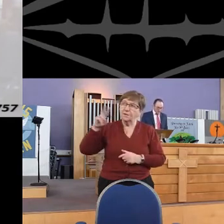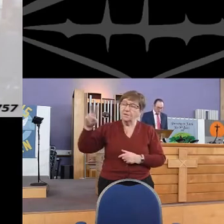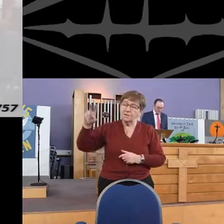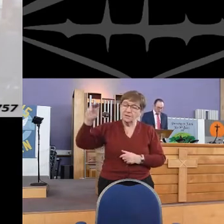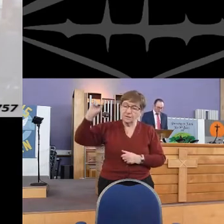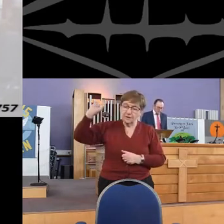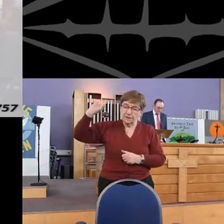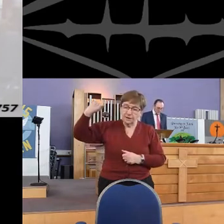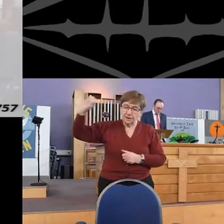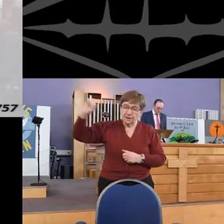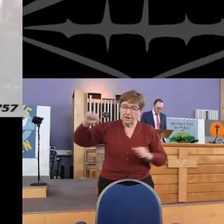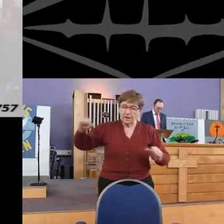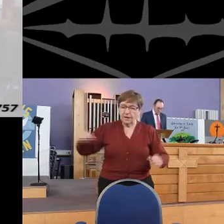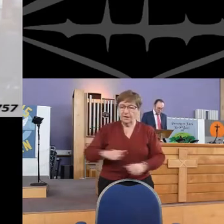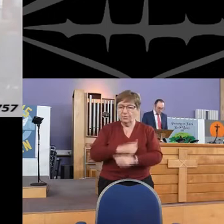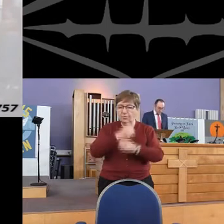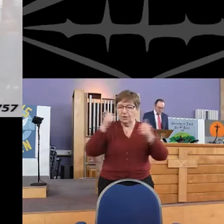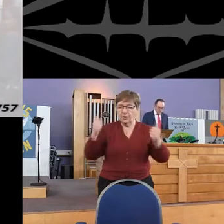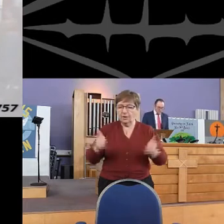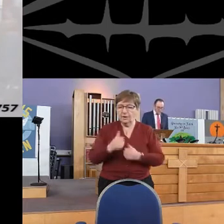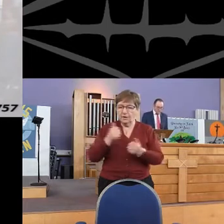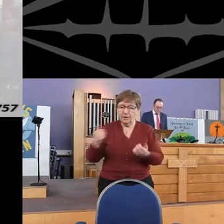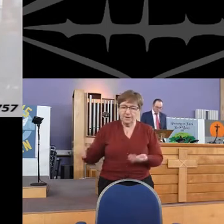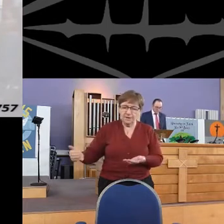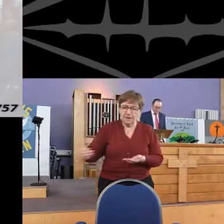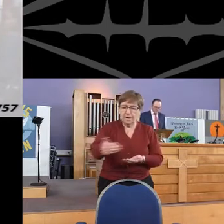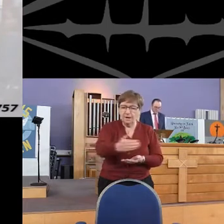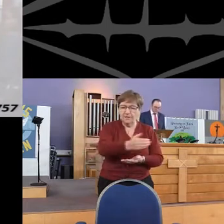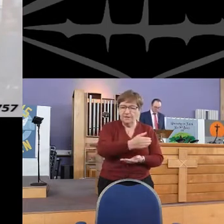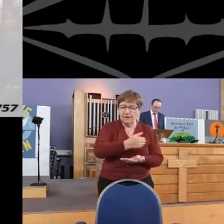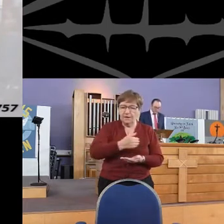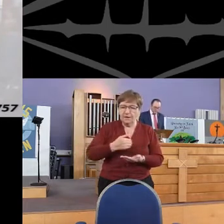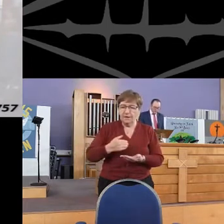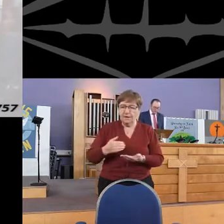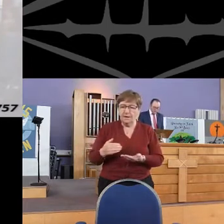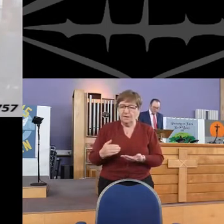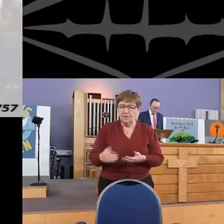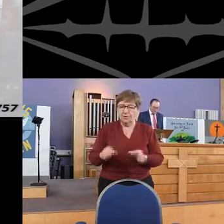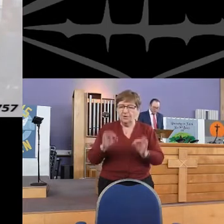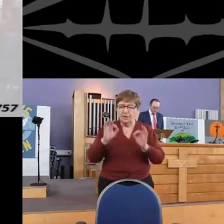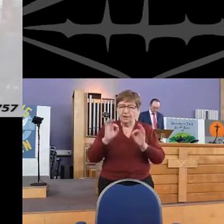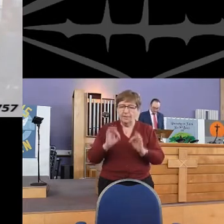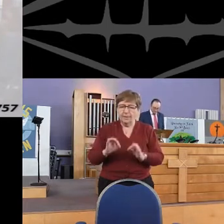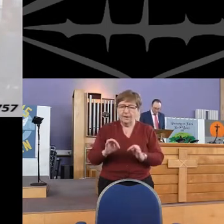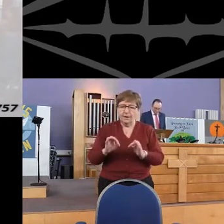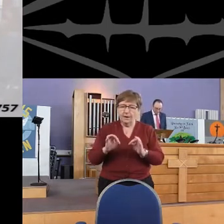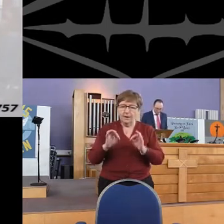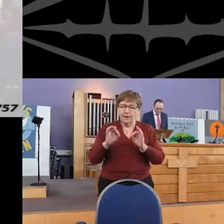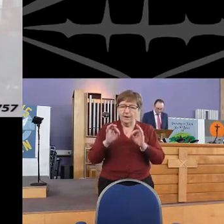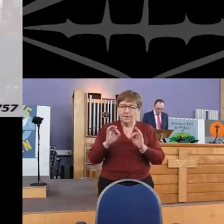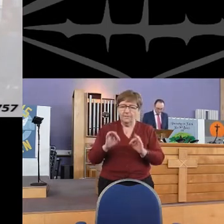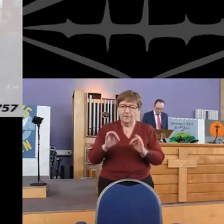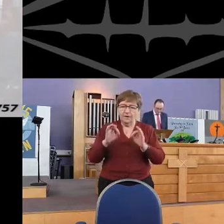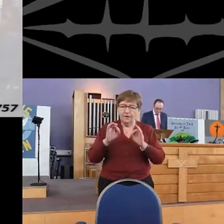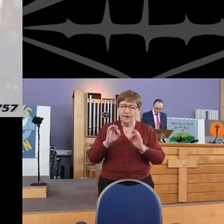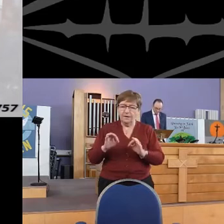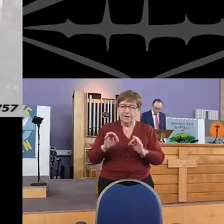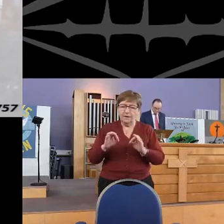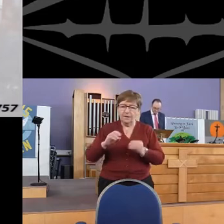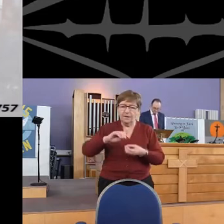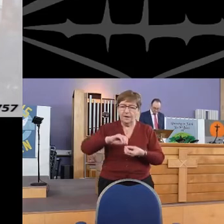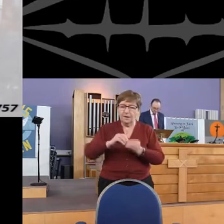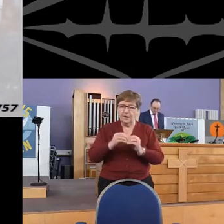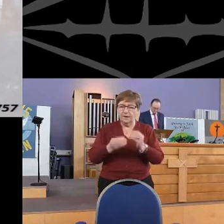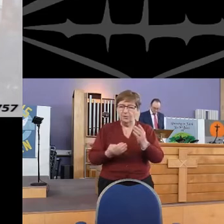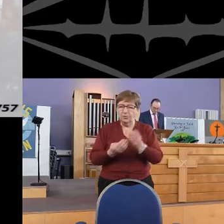us be thy great salvation, earth